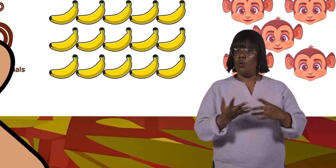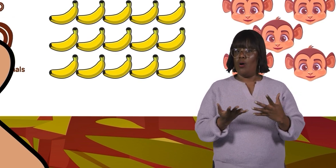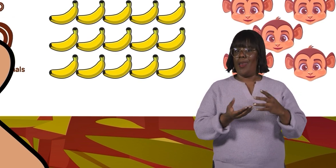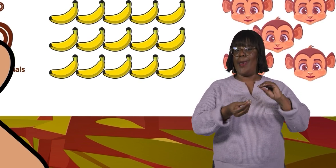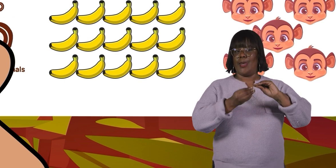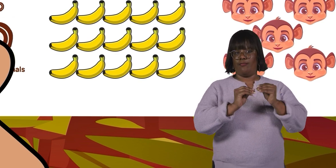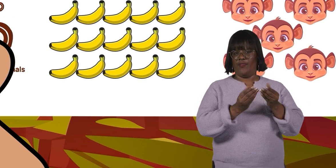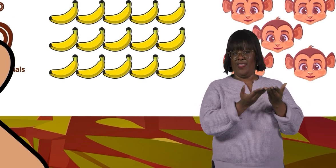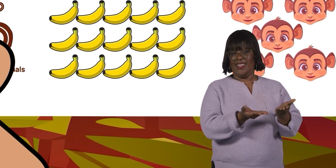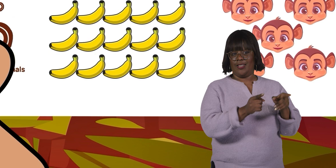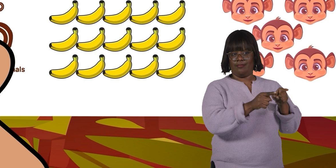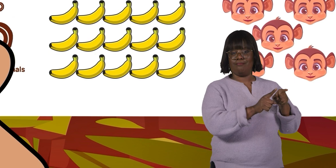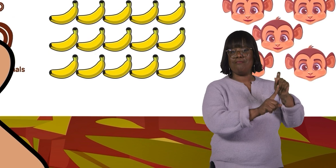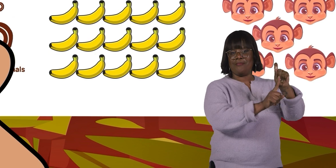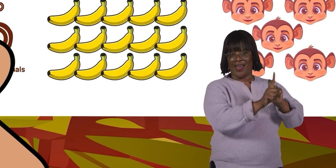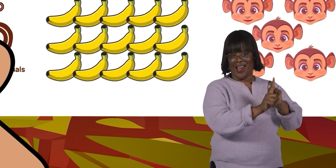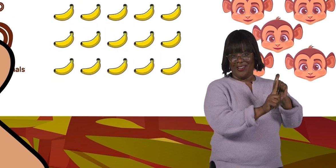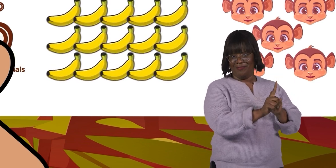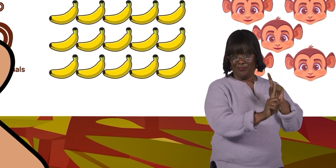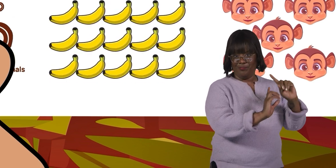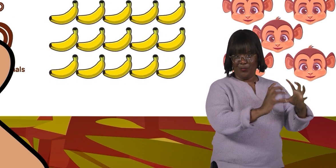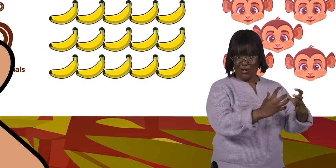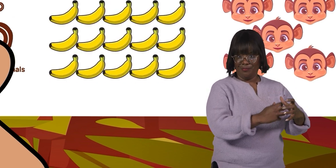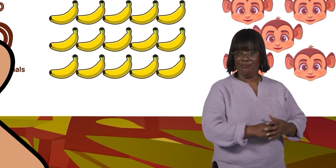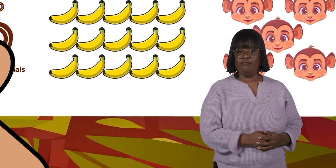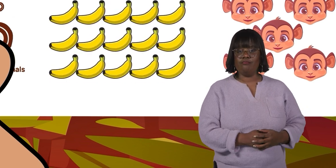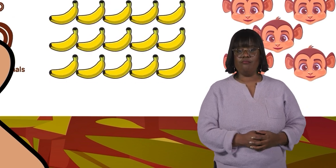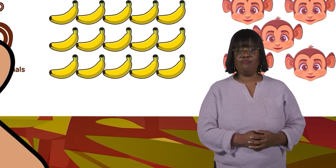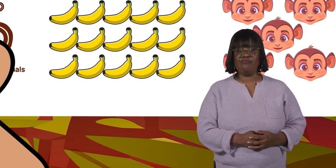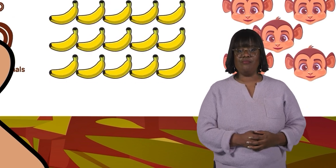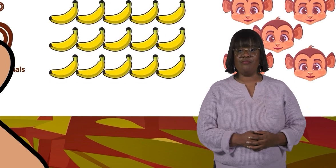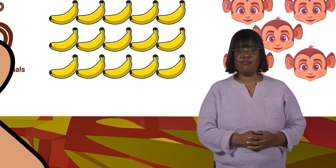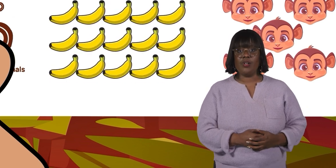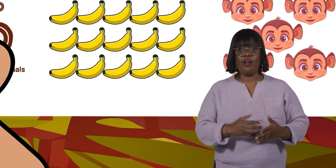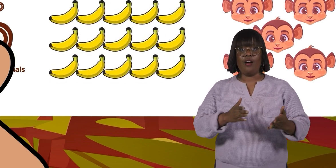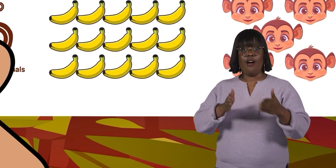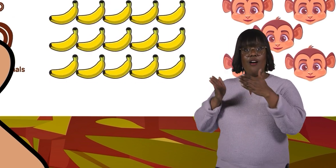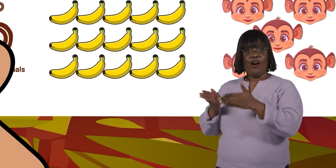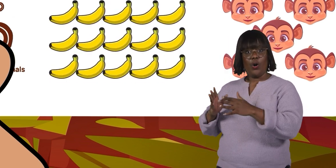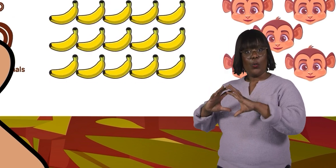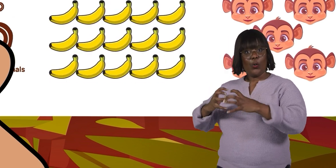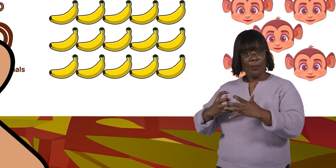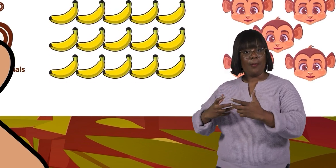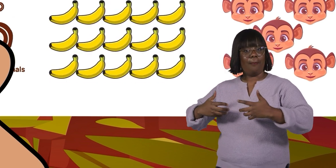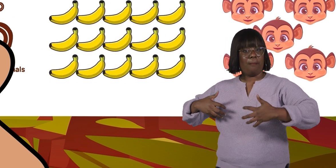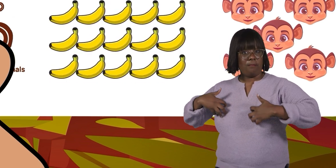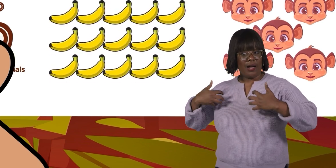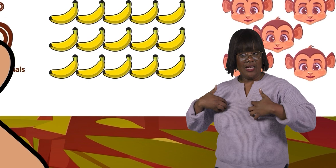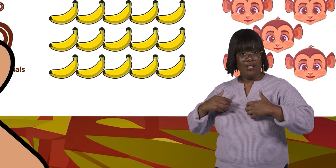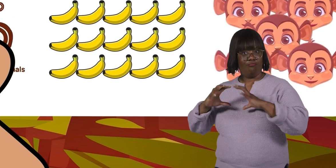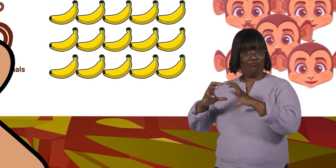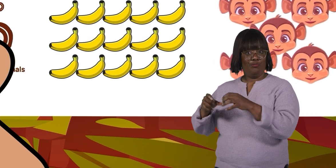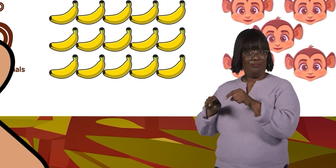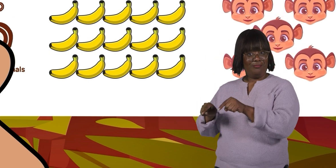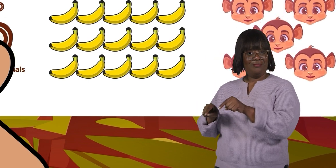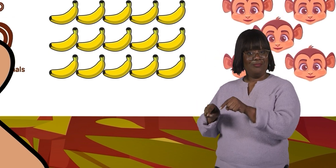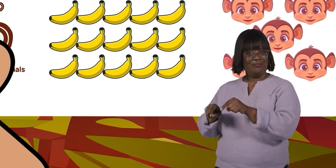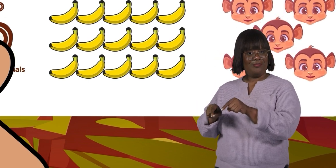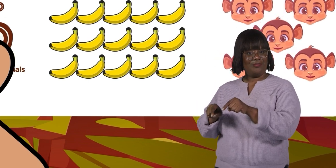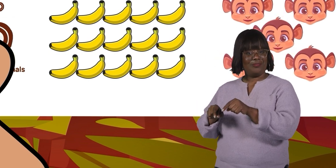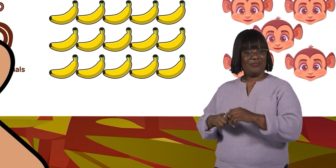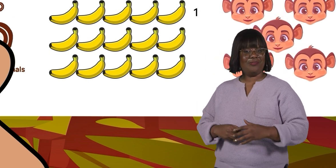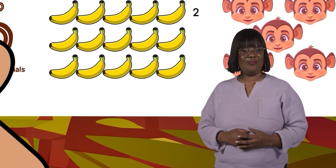start with the number of objects. Bananas, first, and then the number of groups, monkeys,